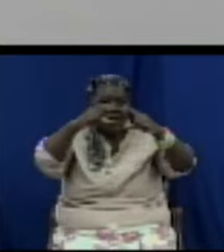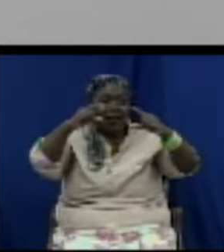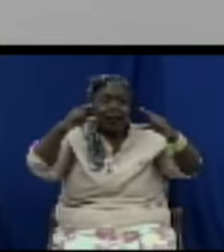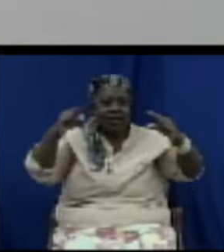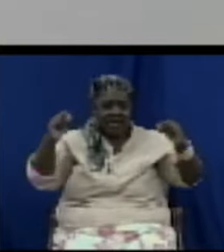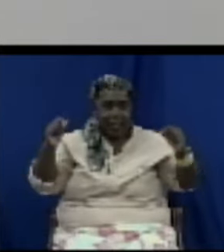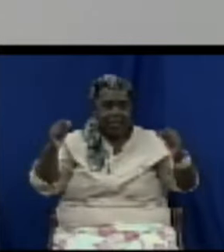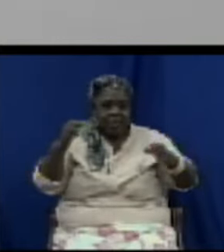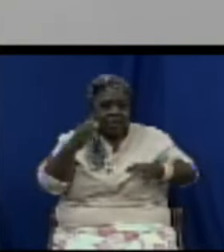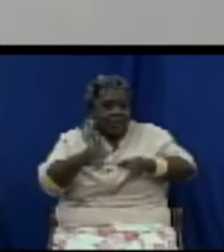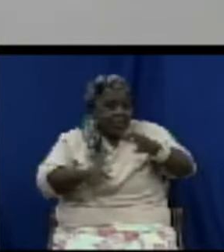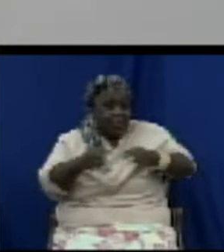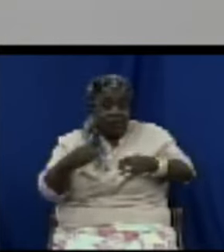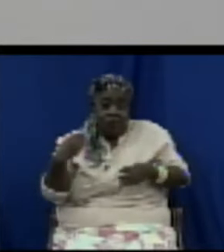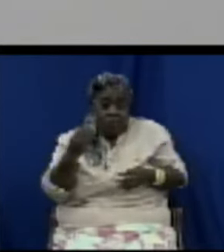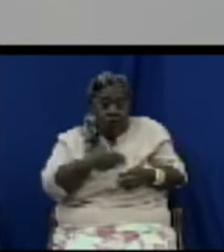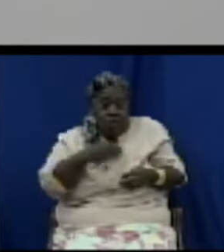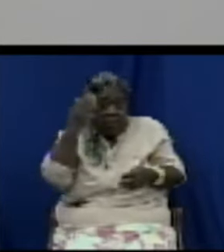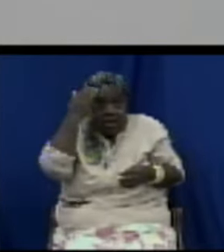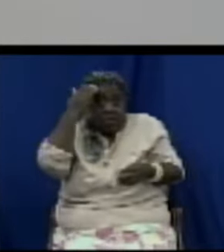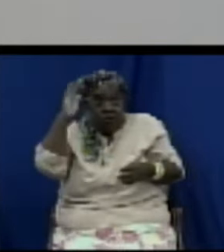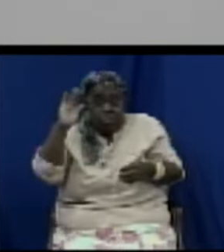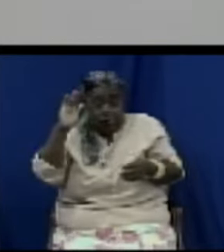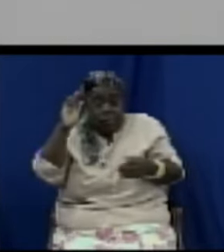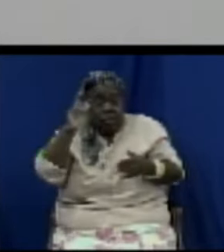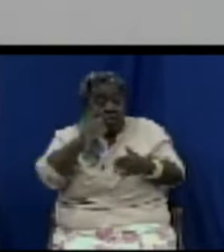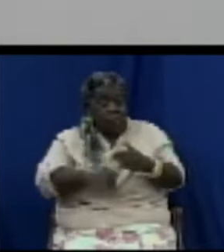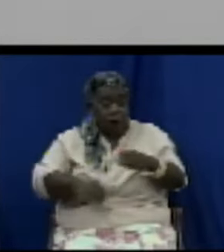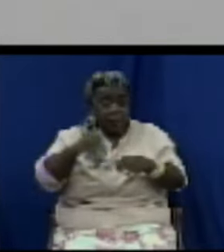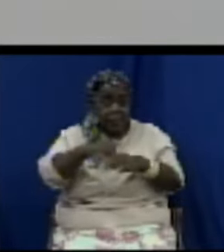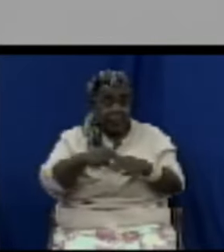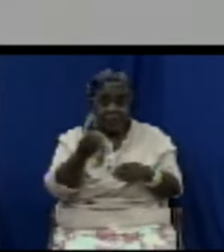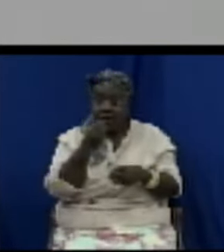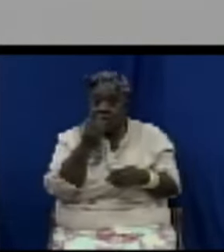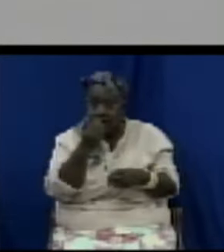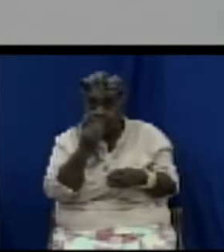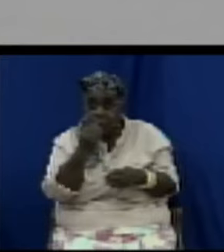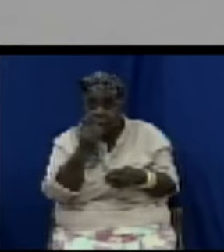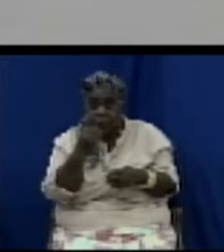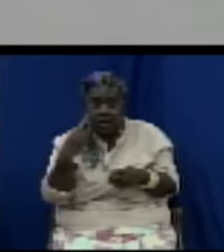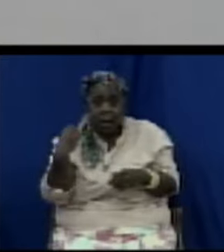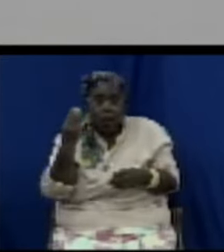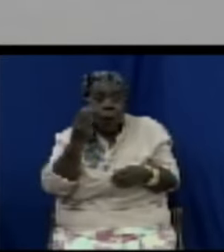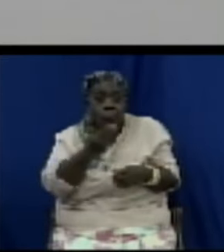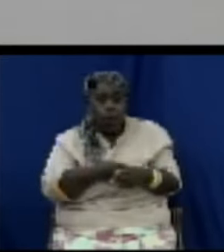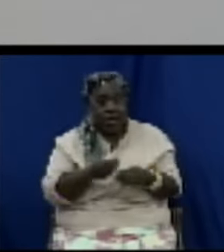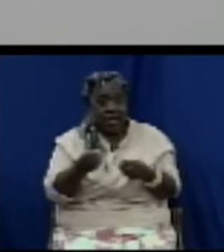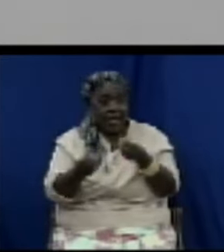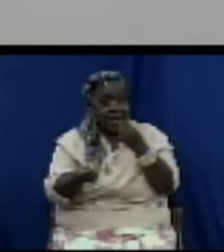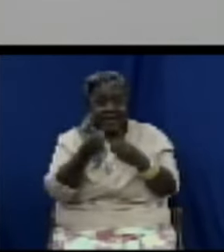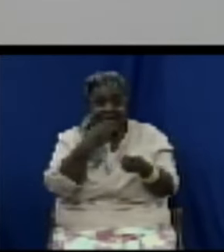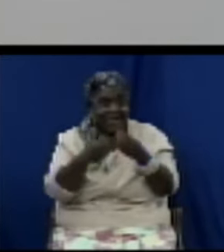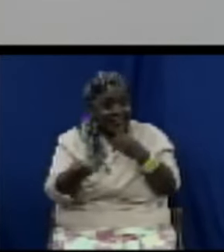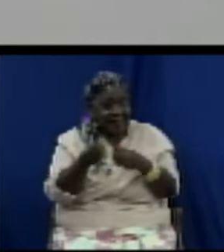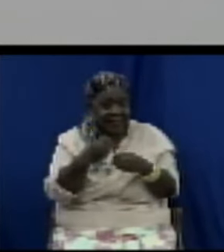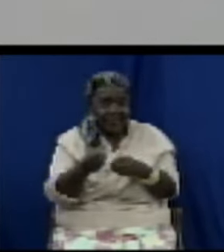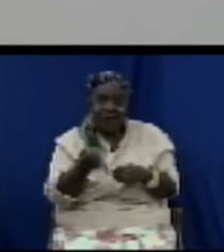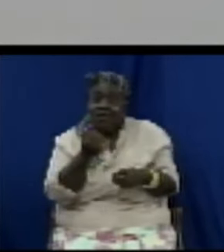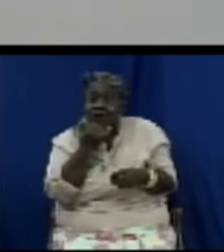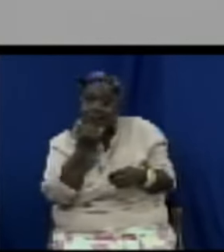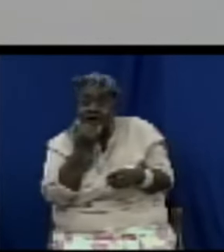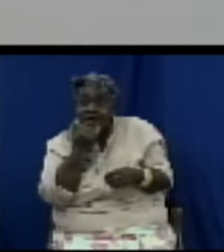what's in our food we will be consuming as our prime minister mentioned in his updates by ministers